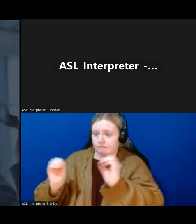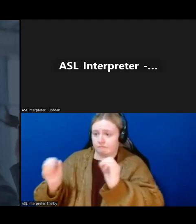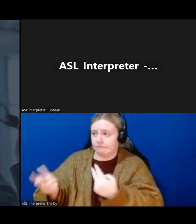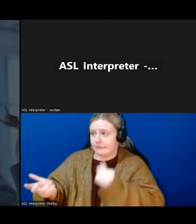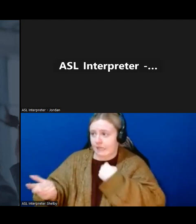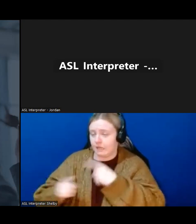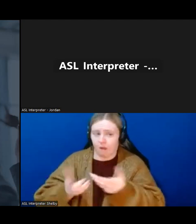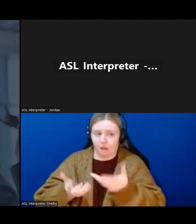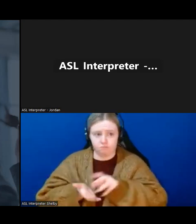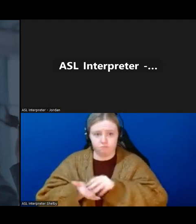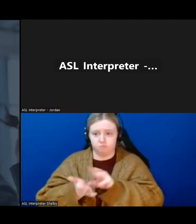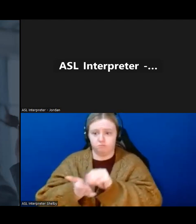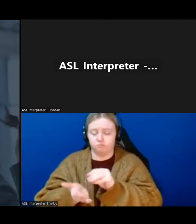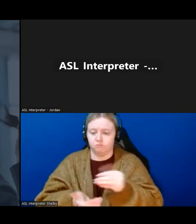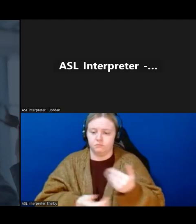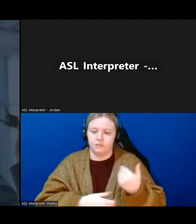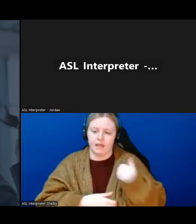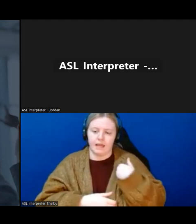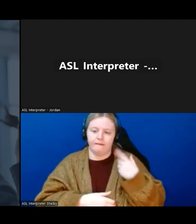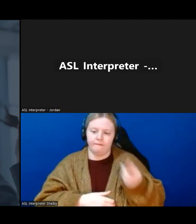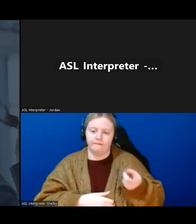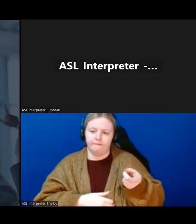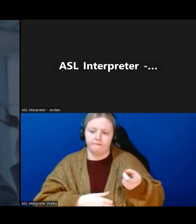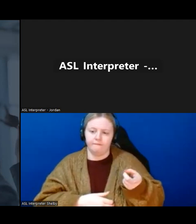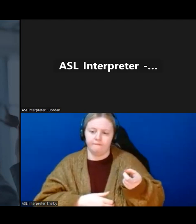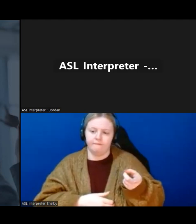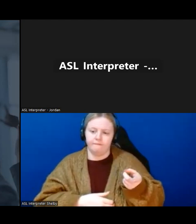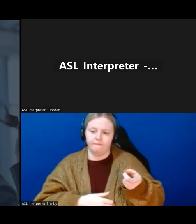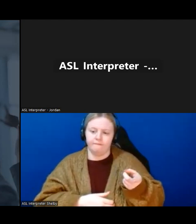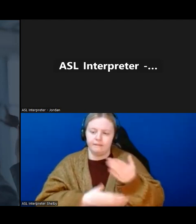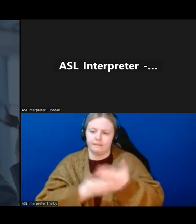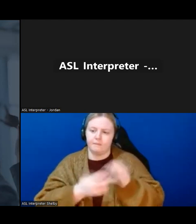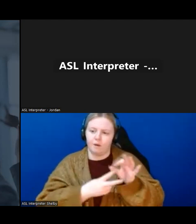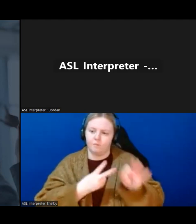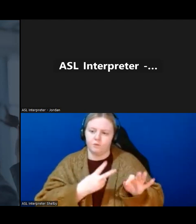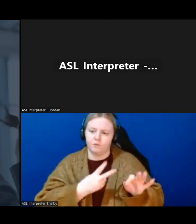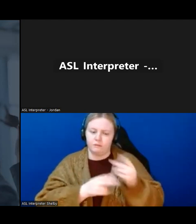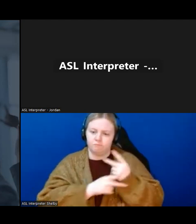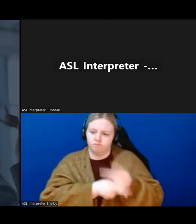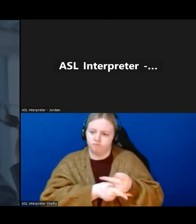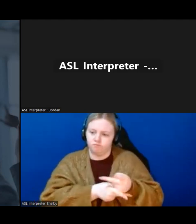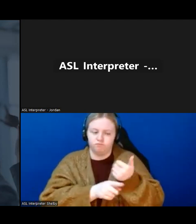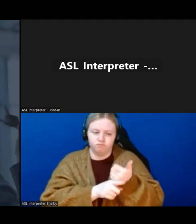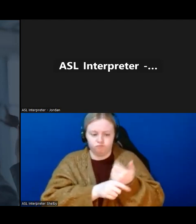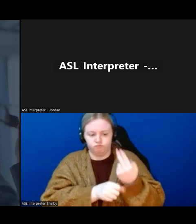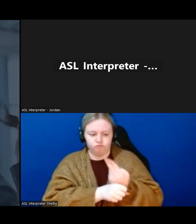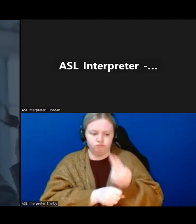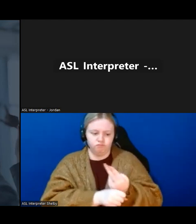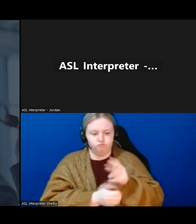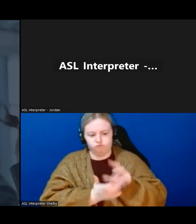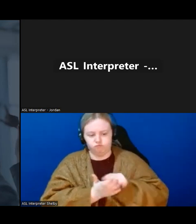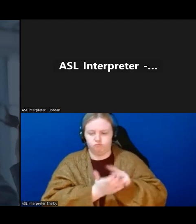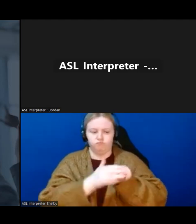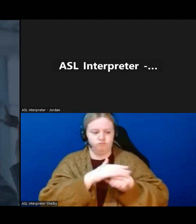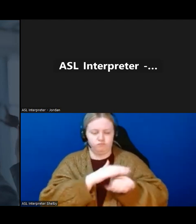learning, we have that sort of mobile ability to allow you to still have accessibility